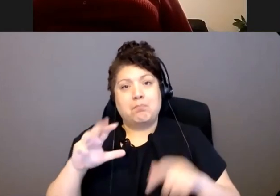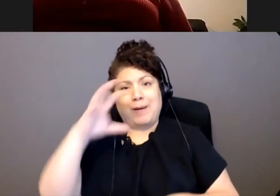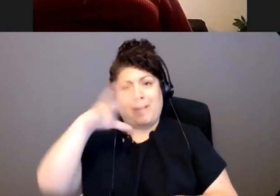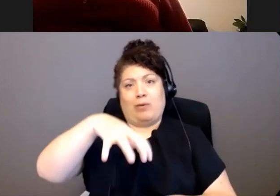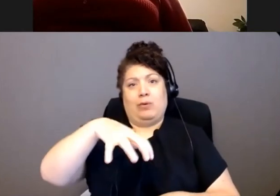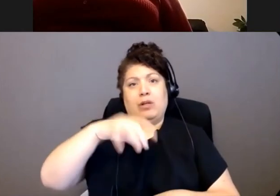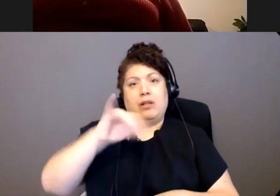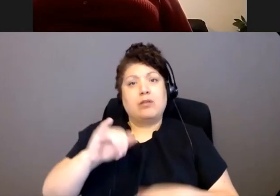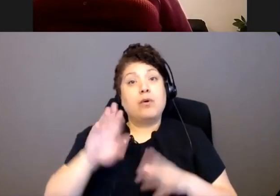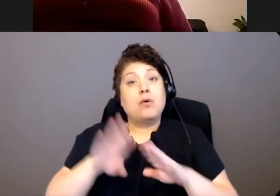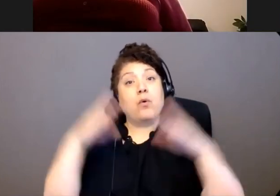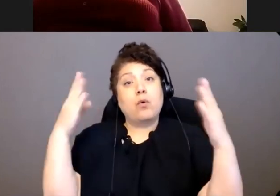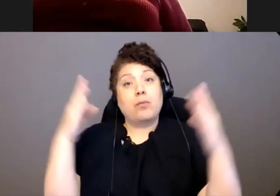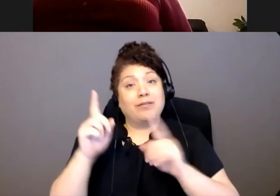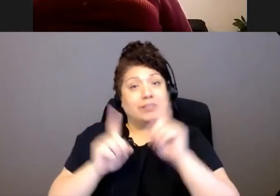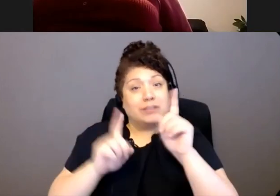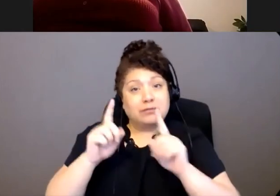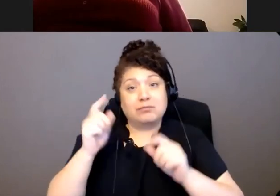welcome you in.